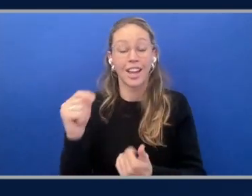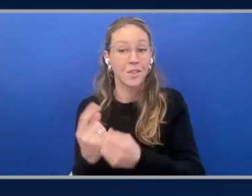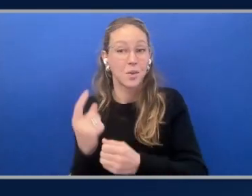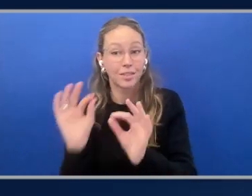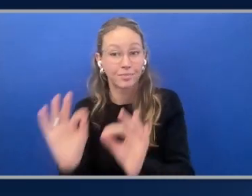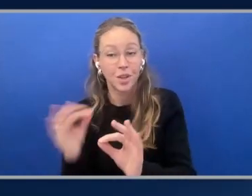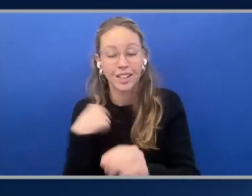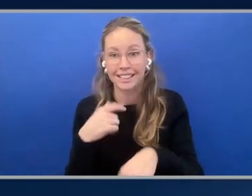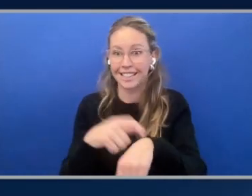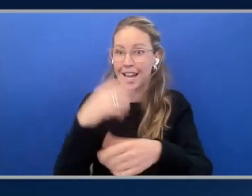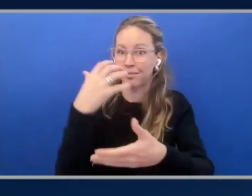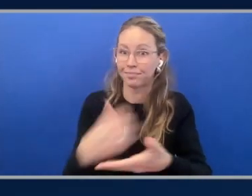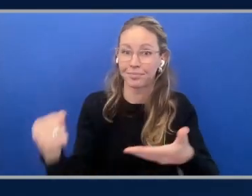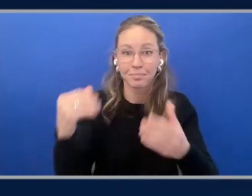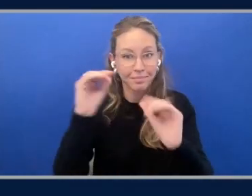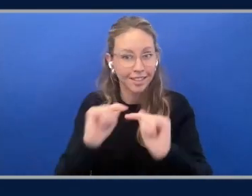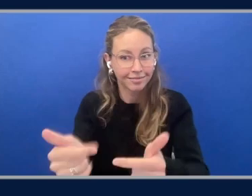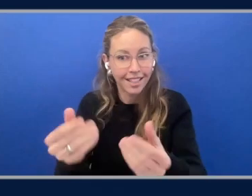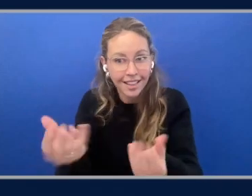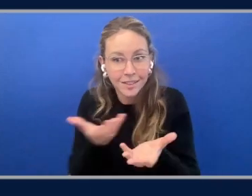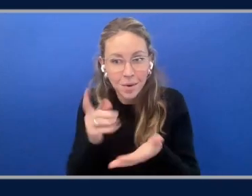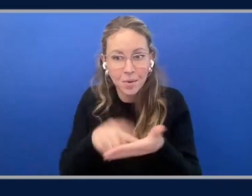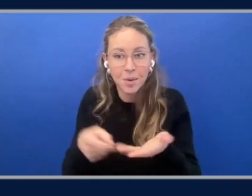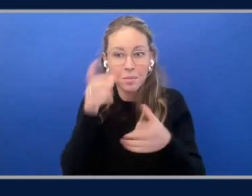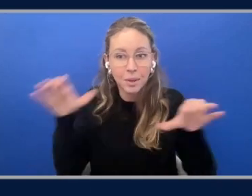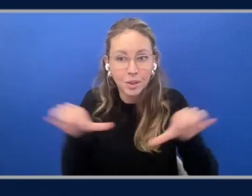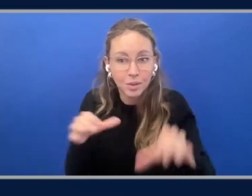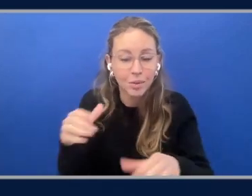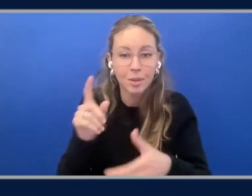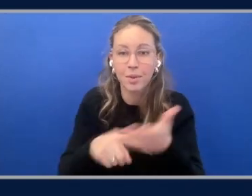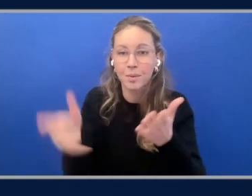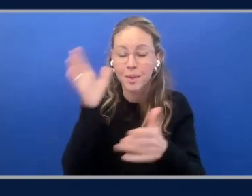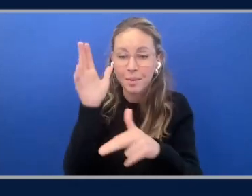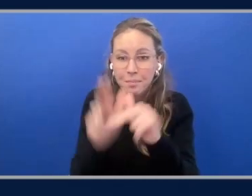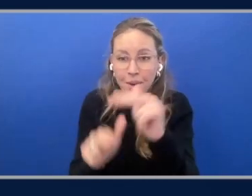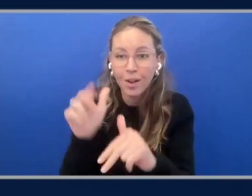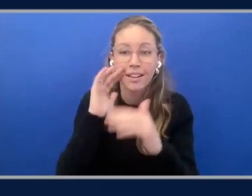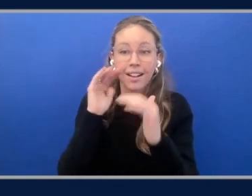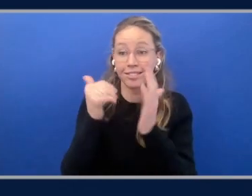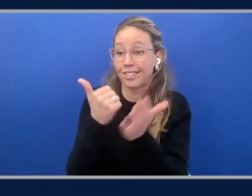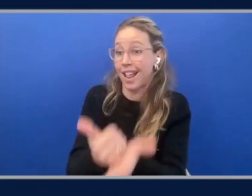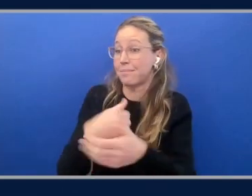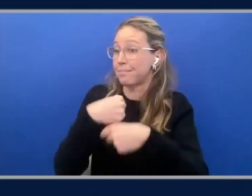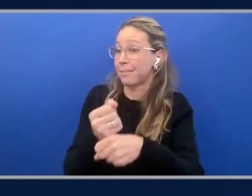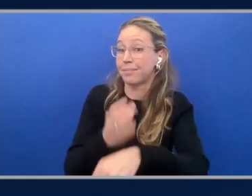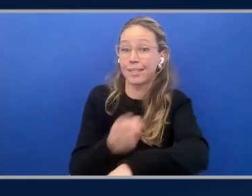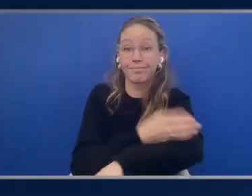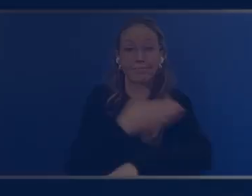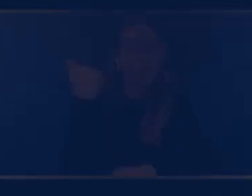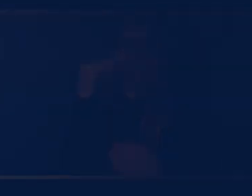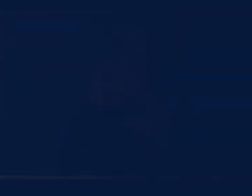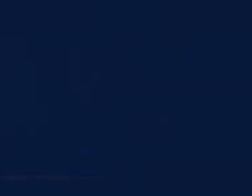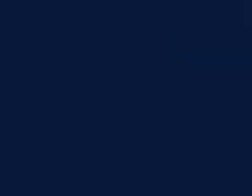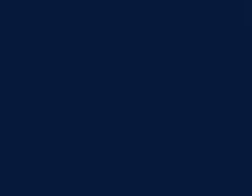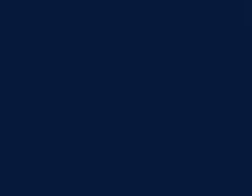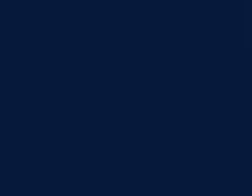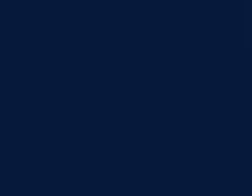balls in your court. Let us know what you're going to be doing, building, and helping make better overall. Stay tuned. We'll be right back. right back.